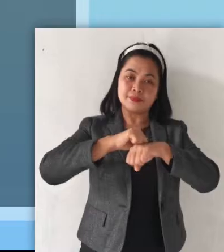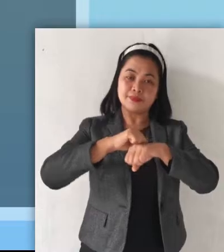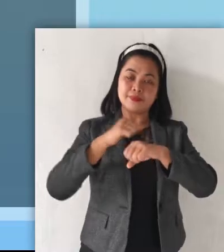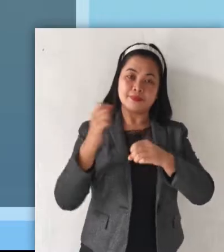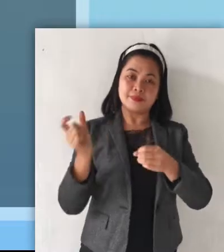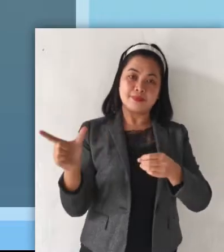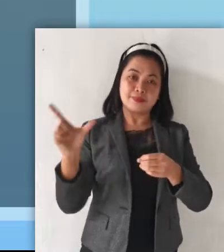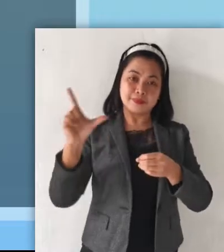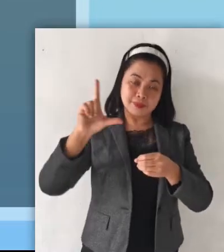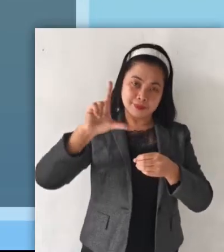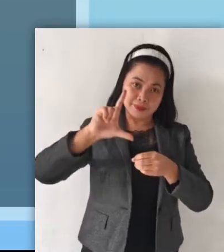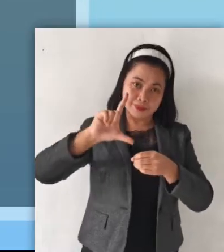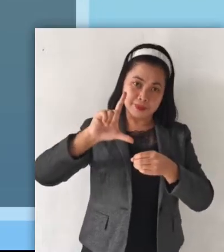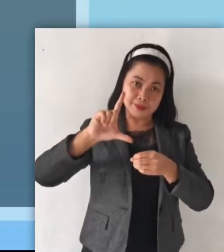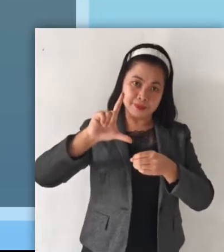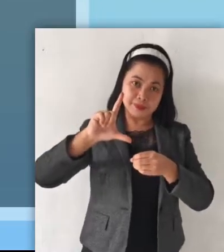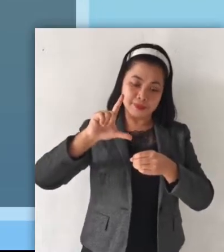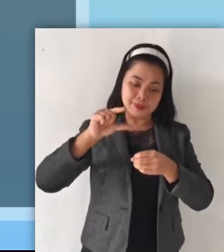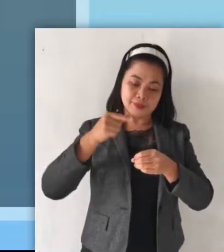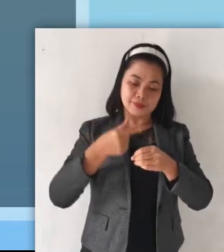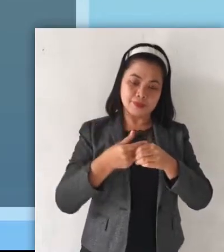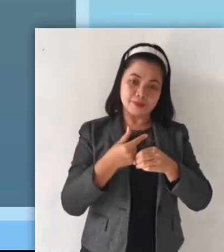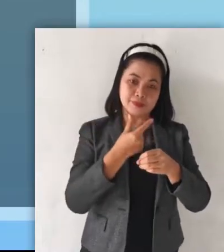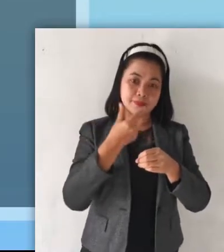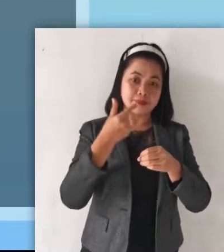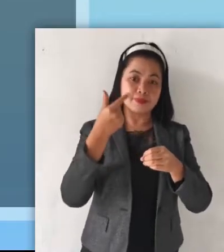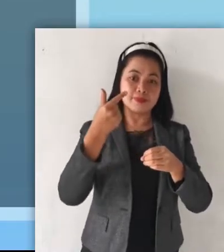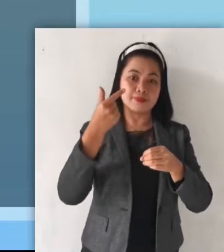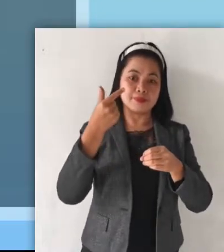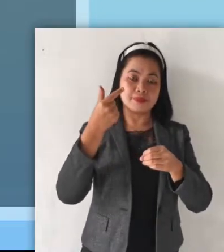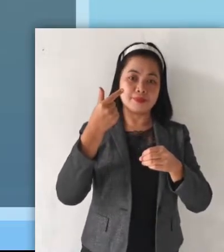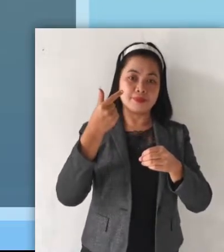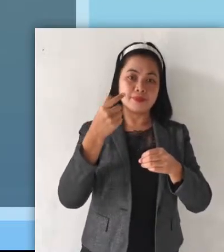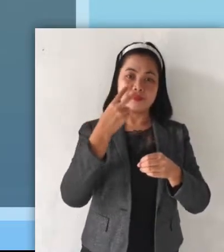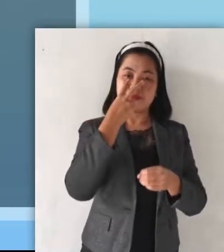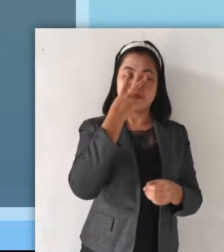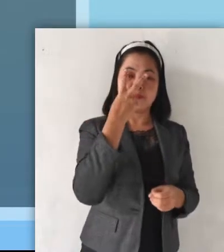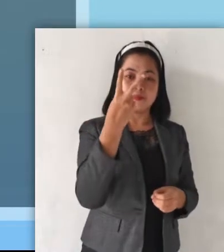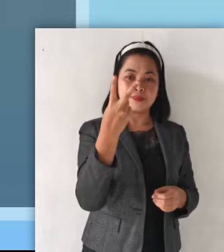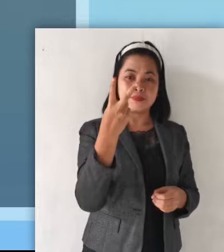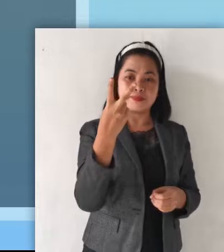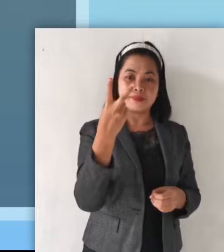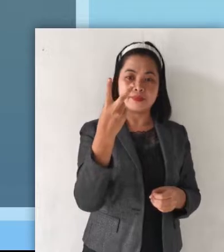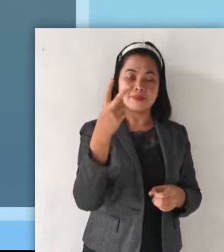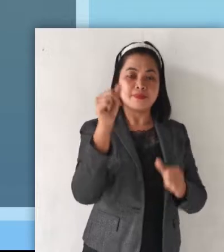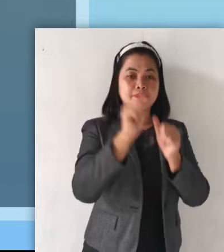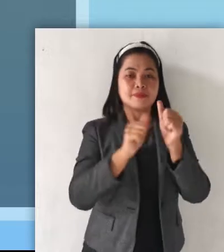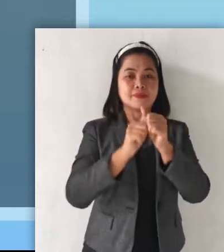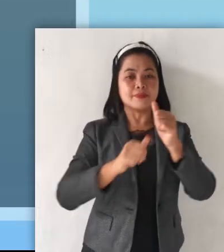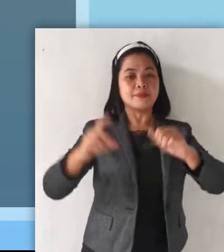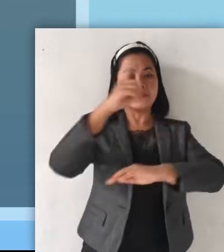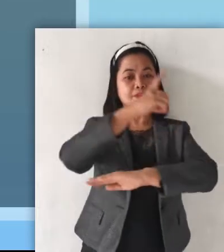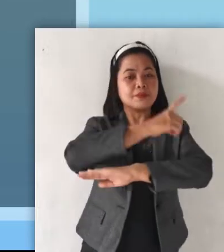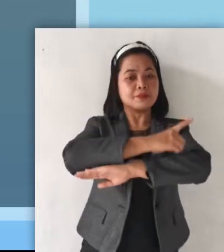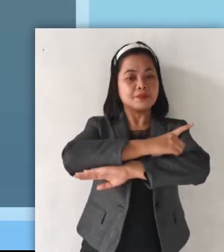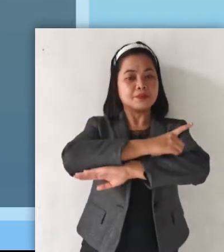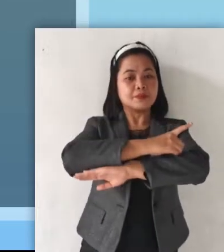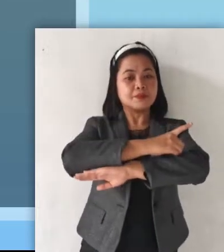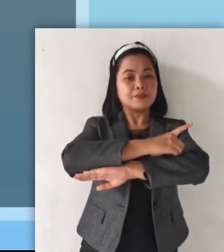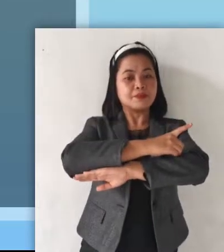Solid, liquid, gas. We see them every day.